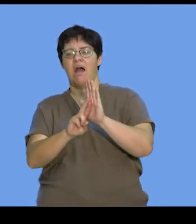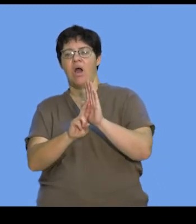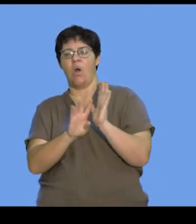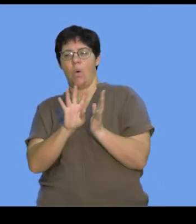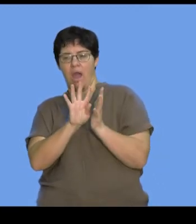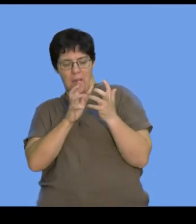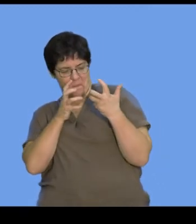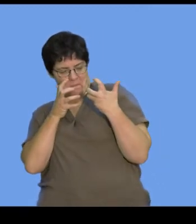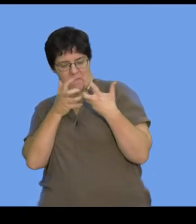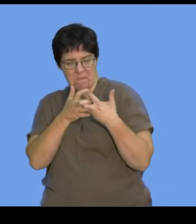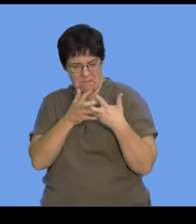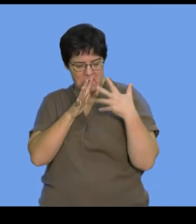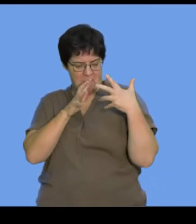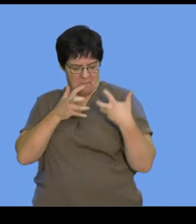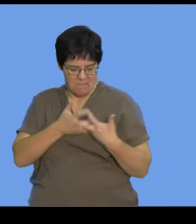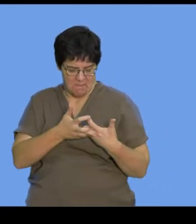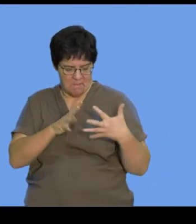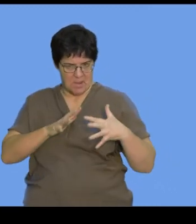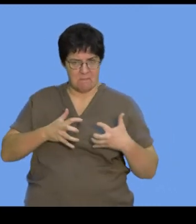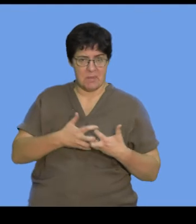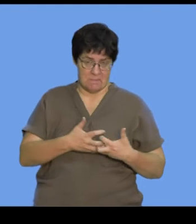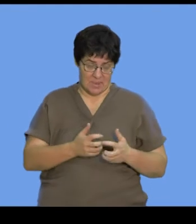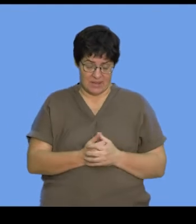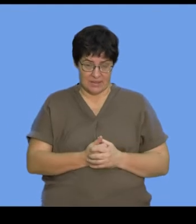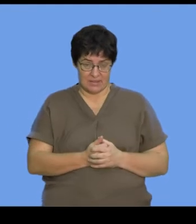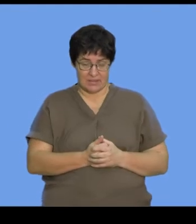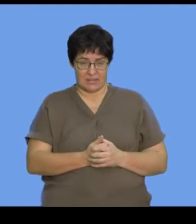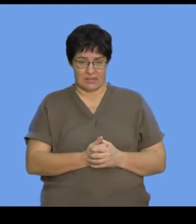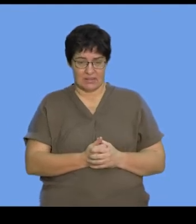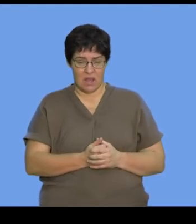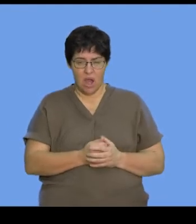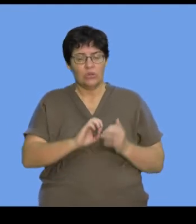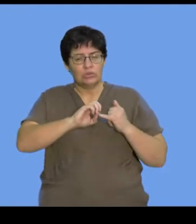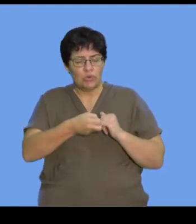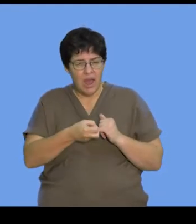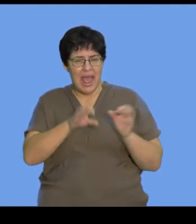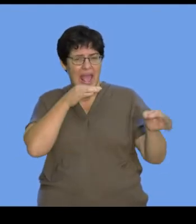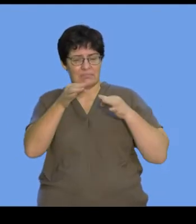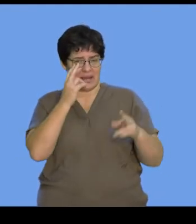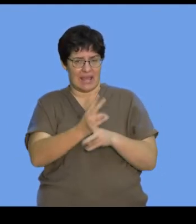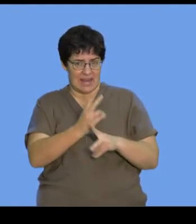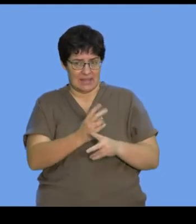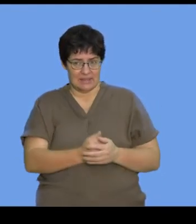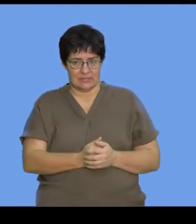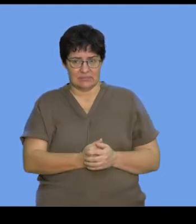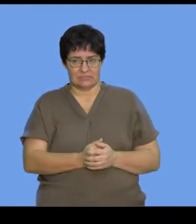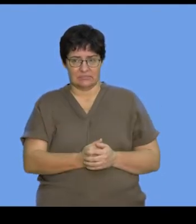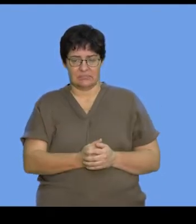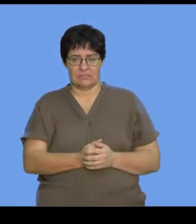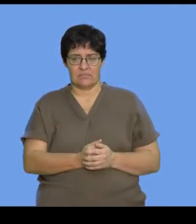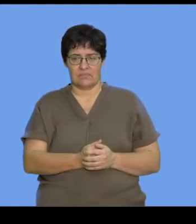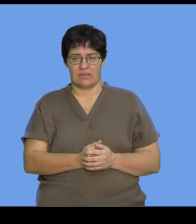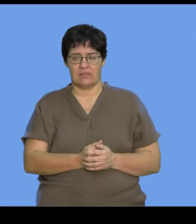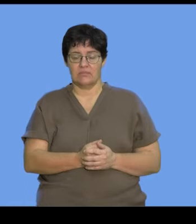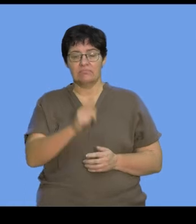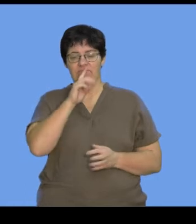the complementary shape between an adenine and a thymine. So, we try and unpack this model again, so I'm going to very quickly go back to